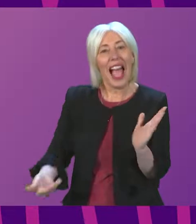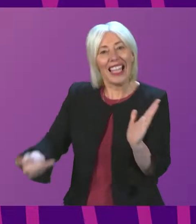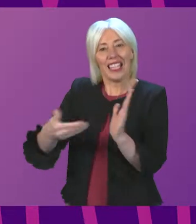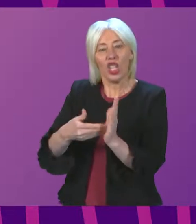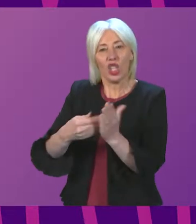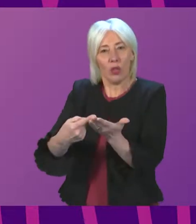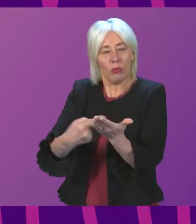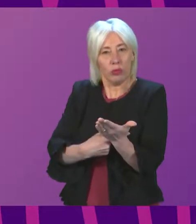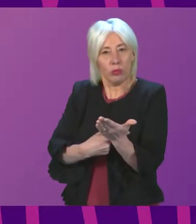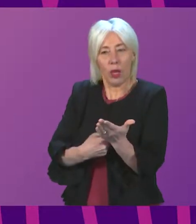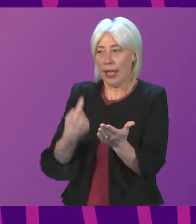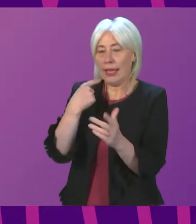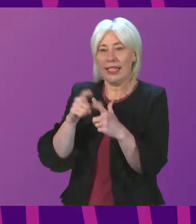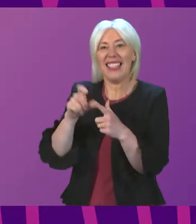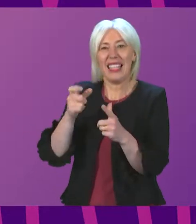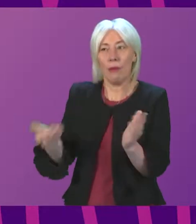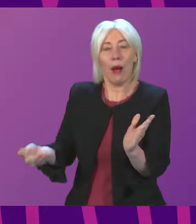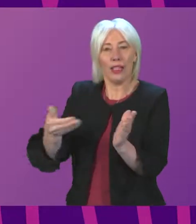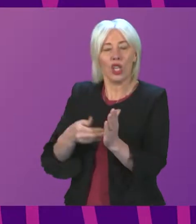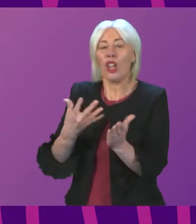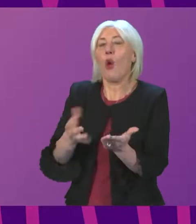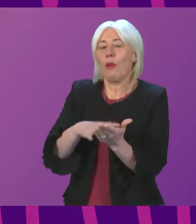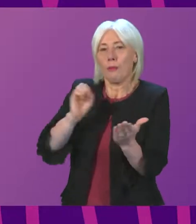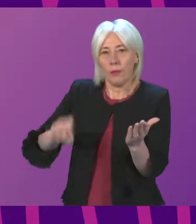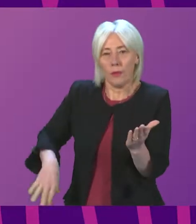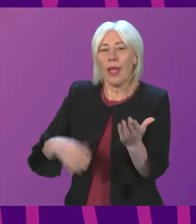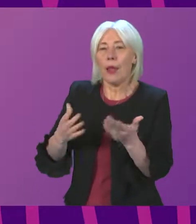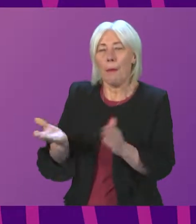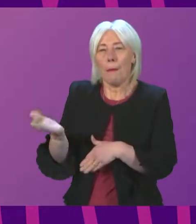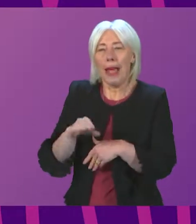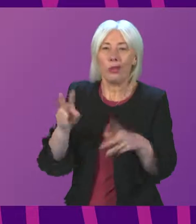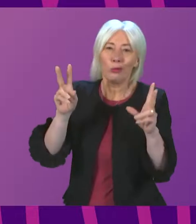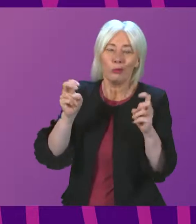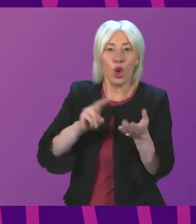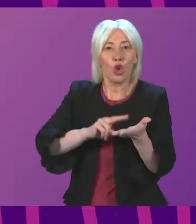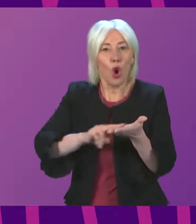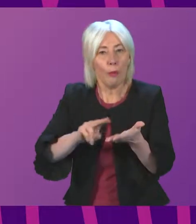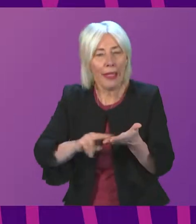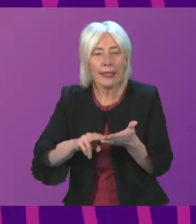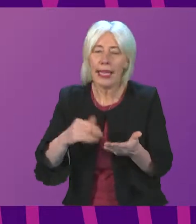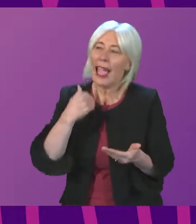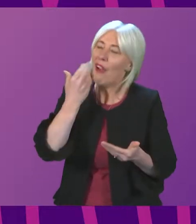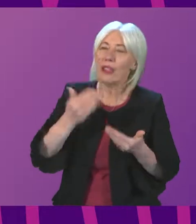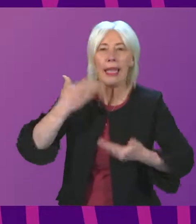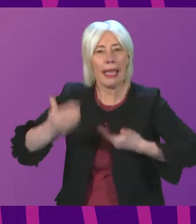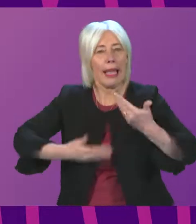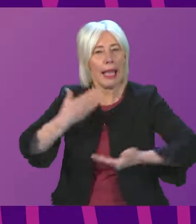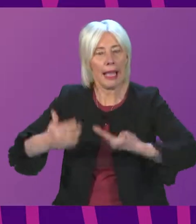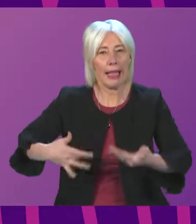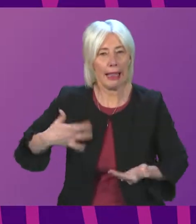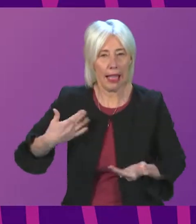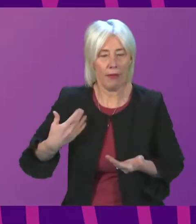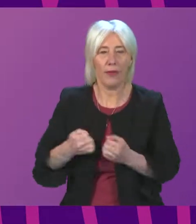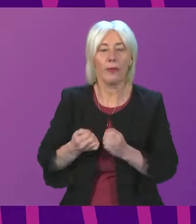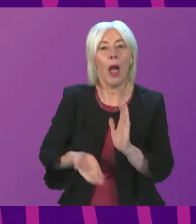that were introduced in December and a return to normality in much of our everyday lives. In particular, the